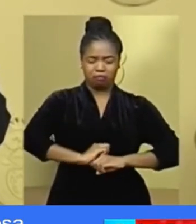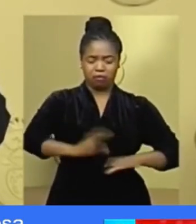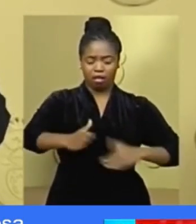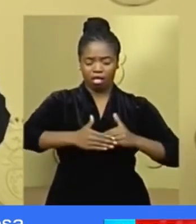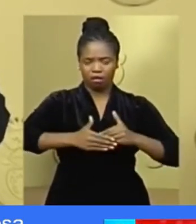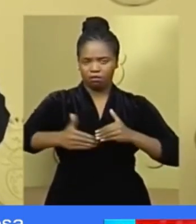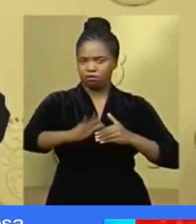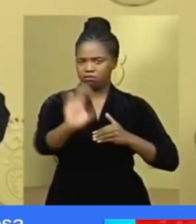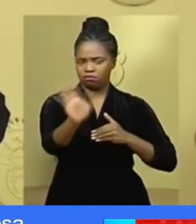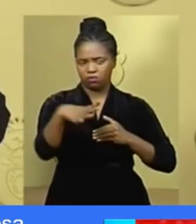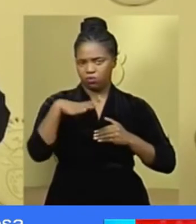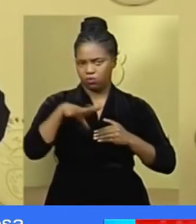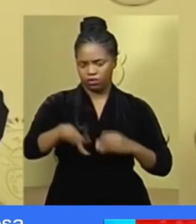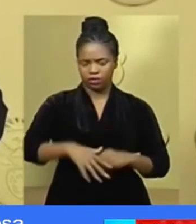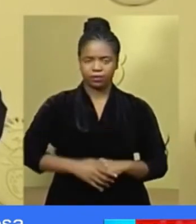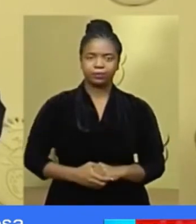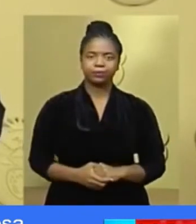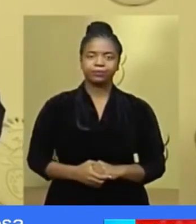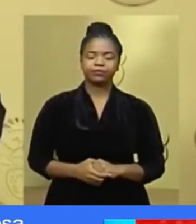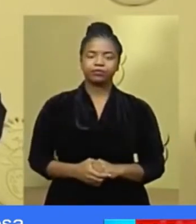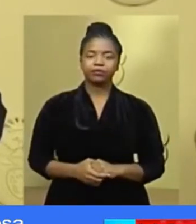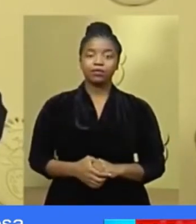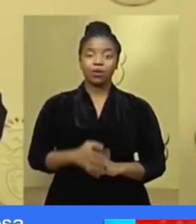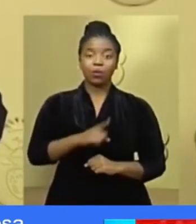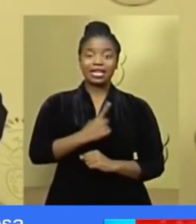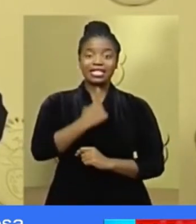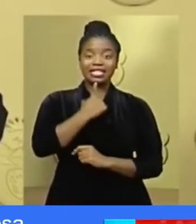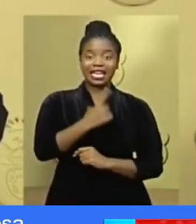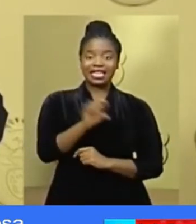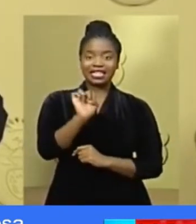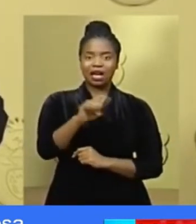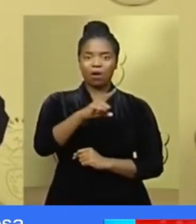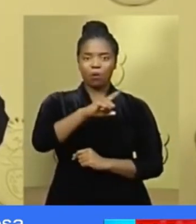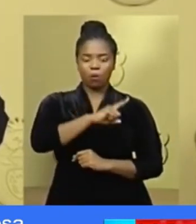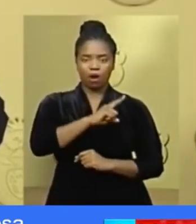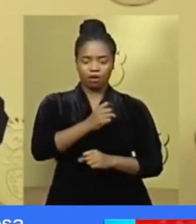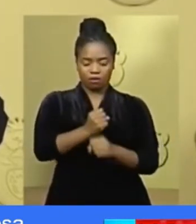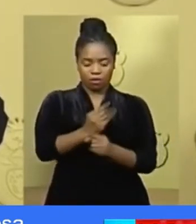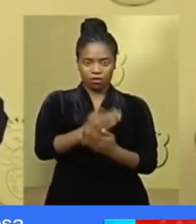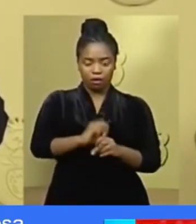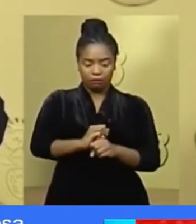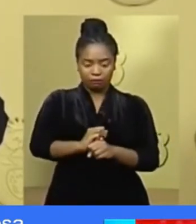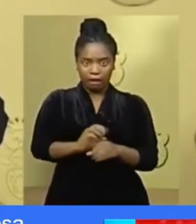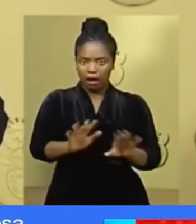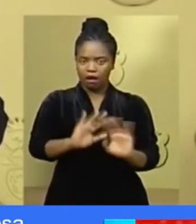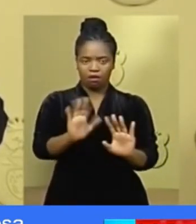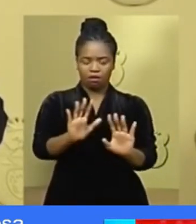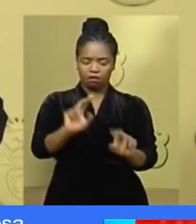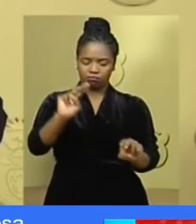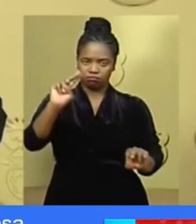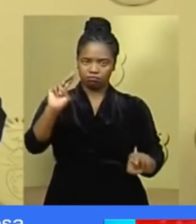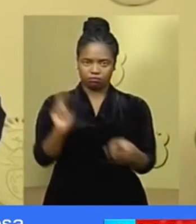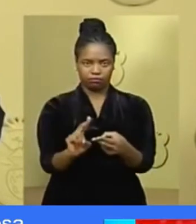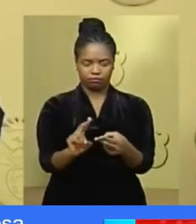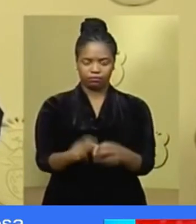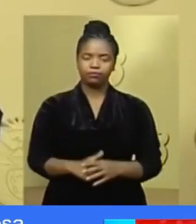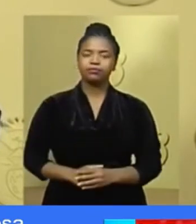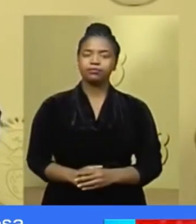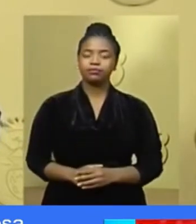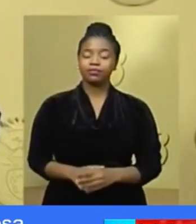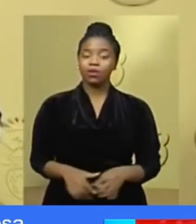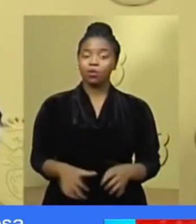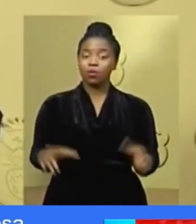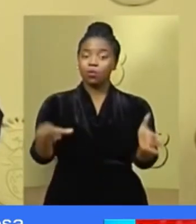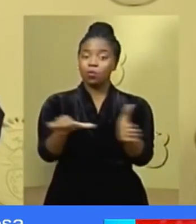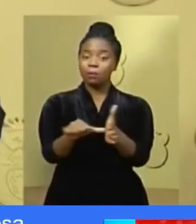longer period, what is known as flattening the curve of infections. It